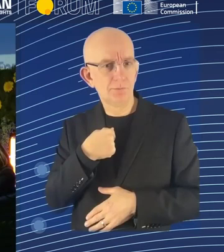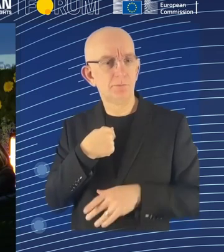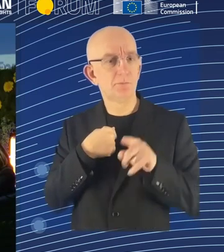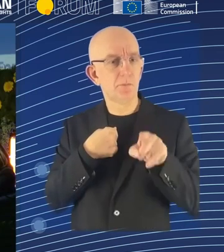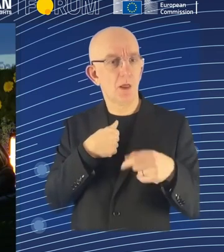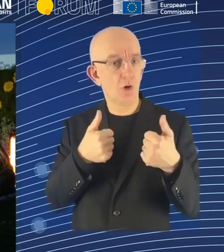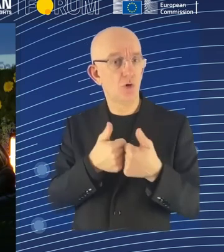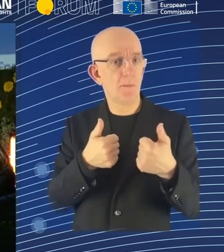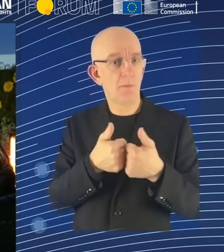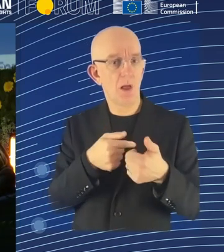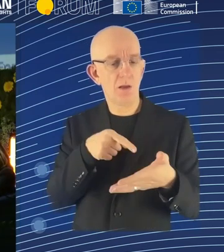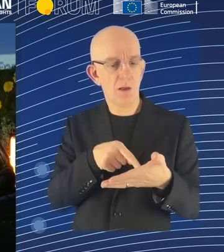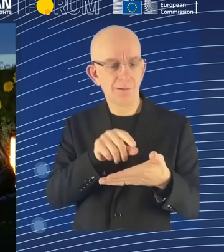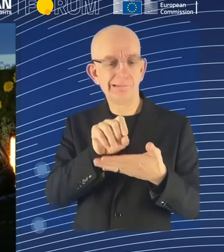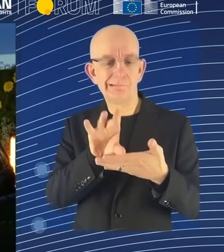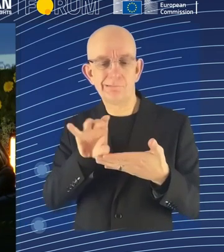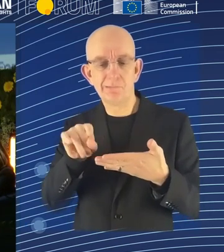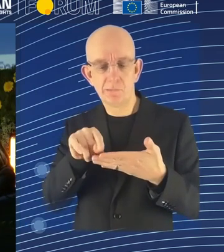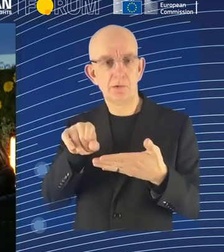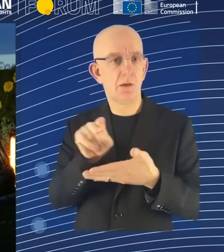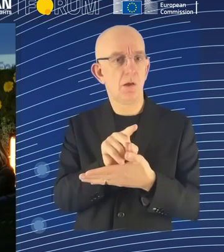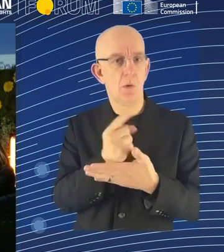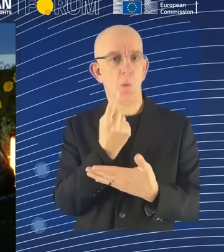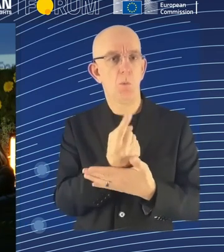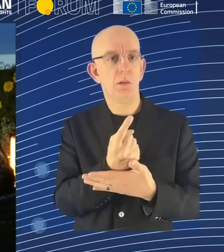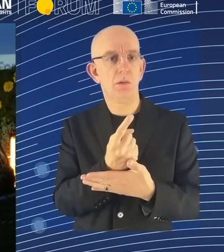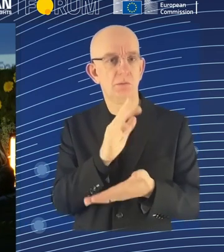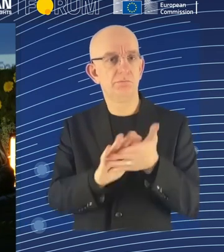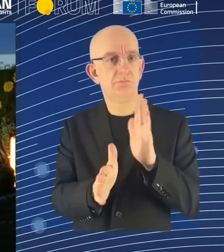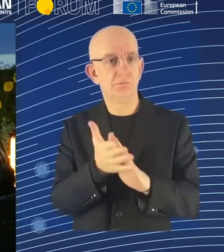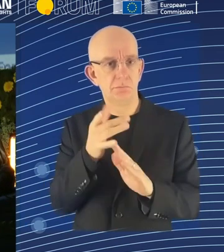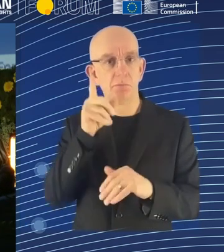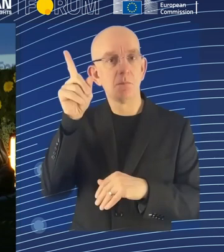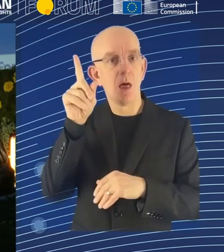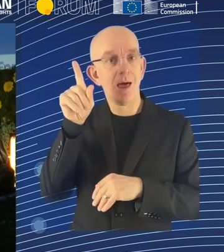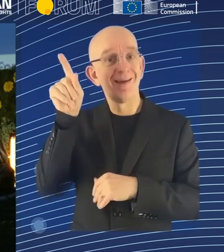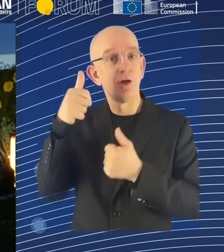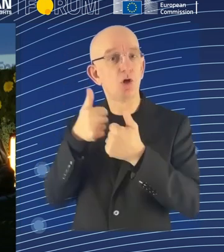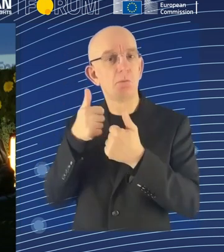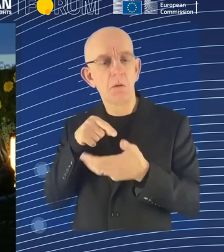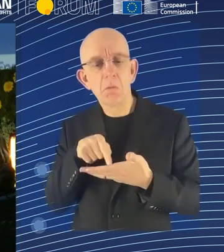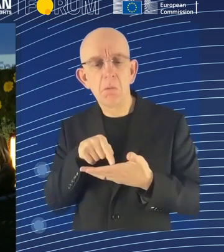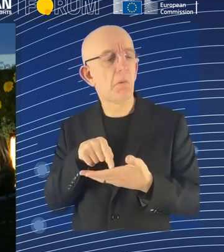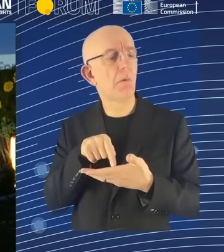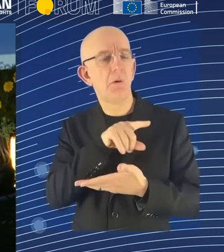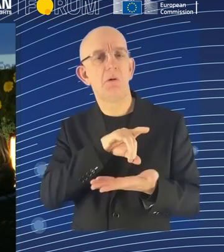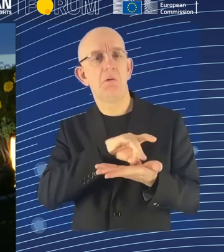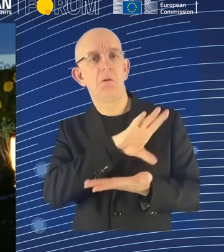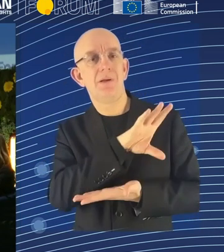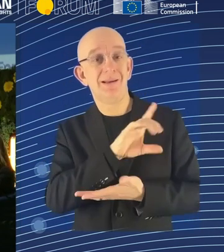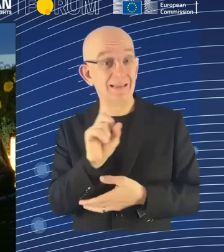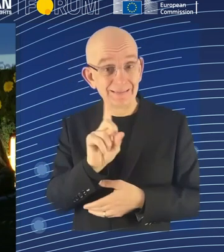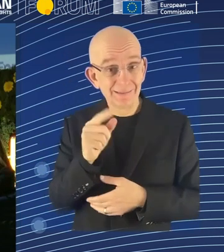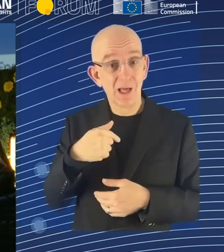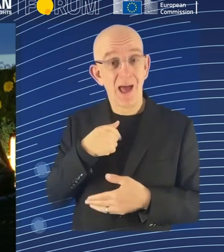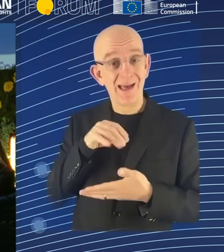to the questions and also take that as an occasion for your closing remarks. So please be brief. Annette, if you want to